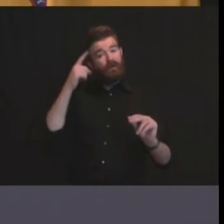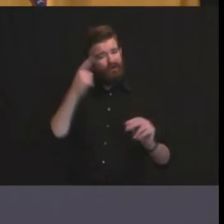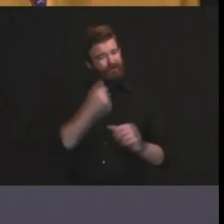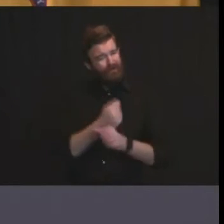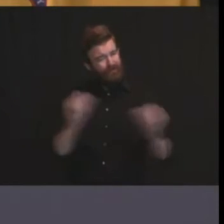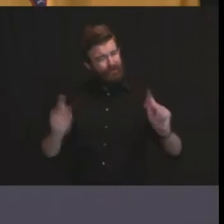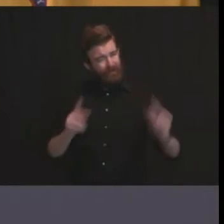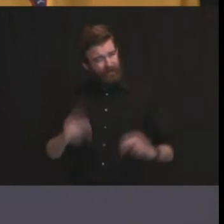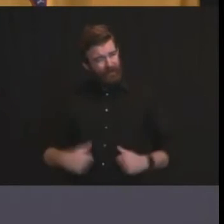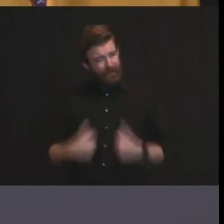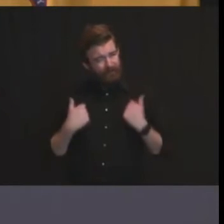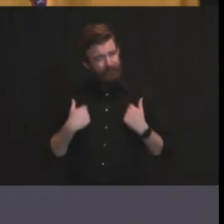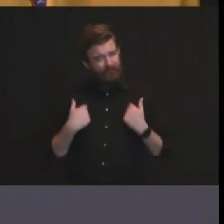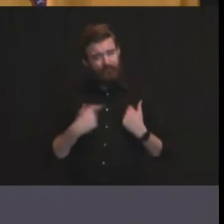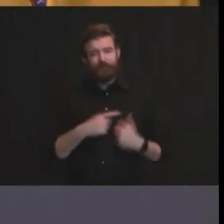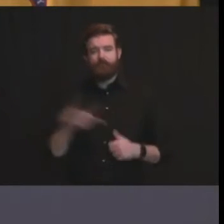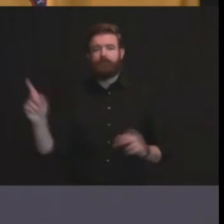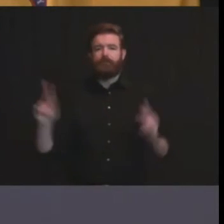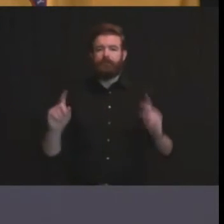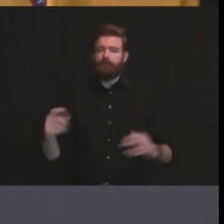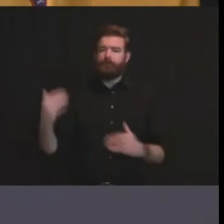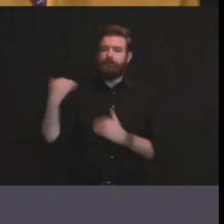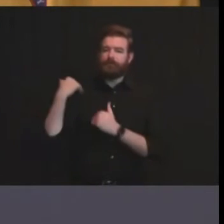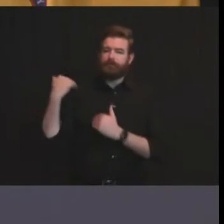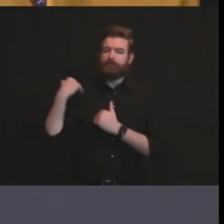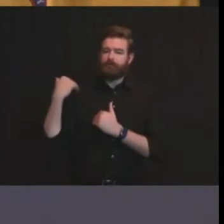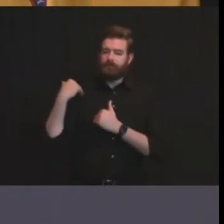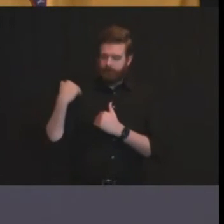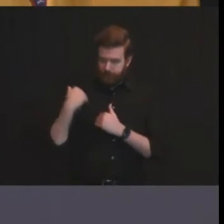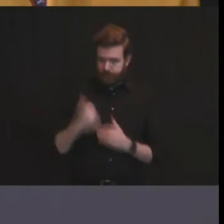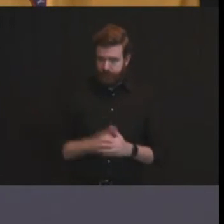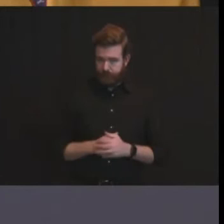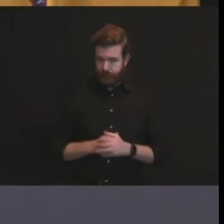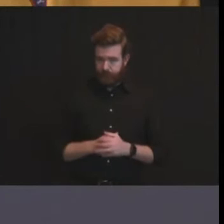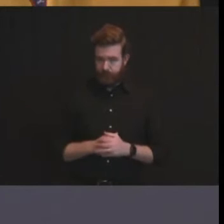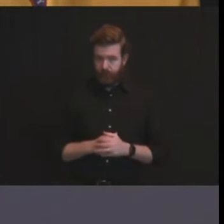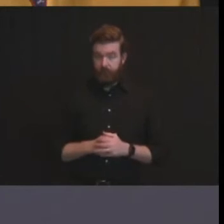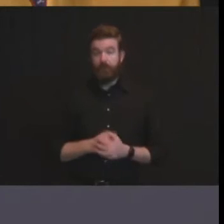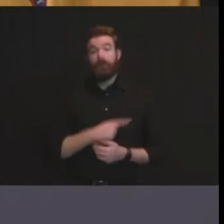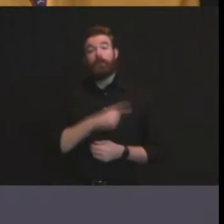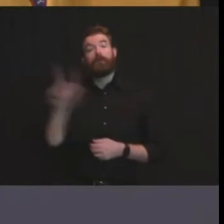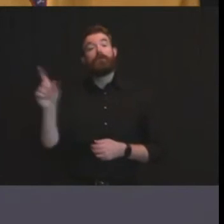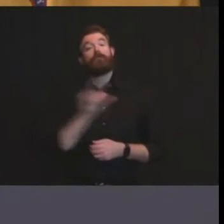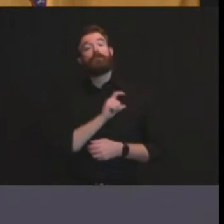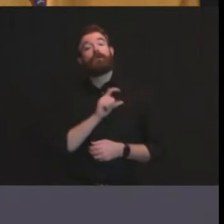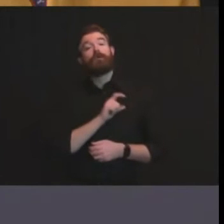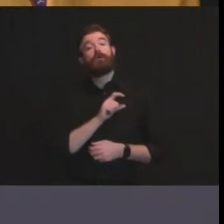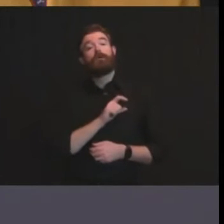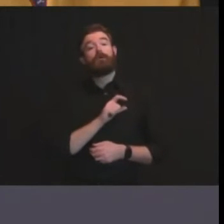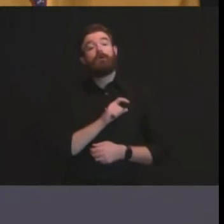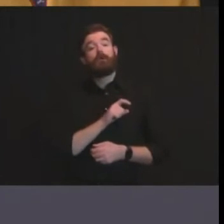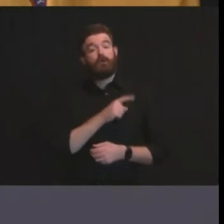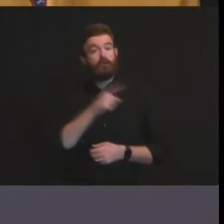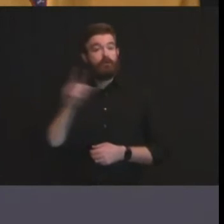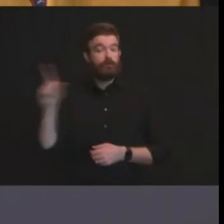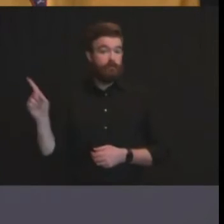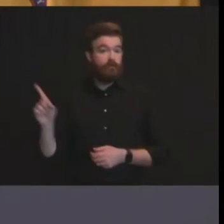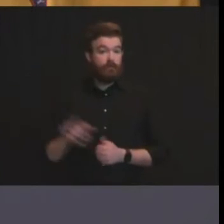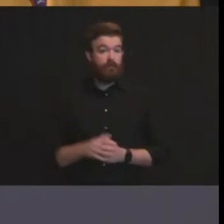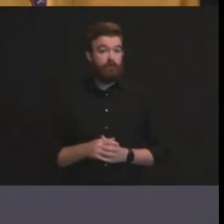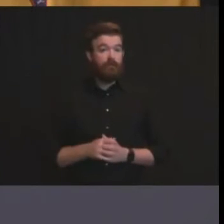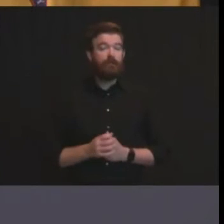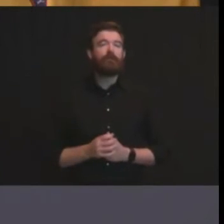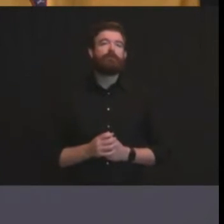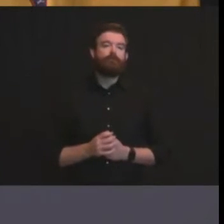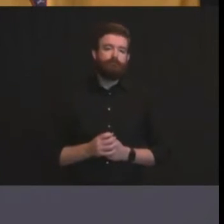reminded of that and by the way overwhelmingly law enforcement has been heroic you talk about folks who are fatigued pat i don't have to